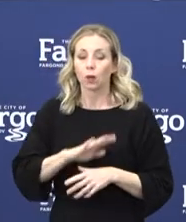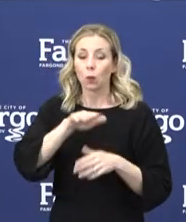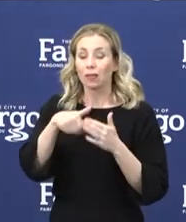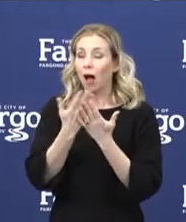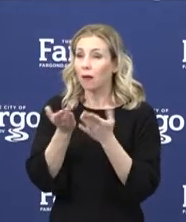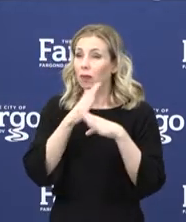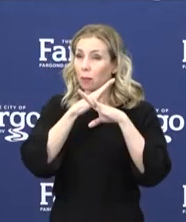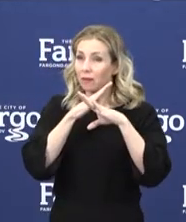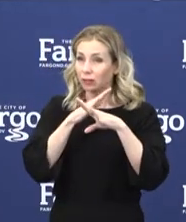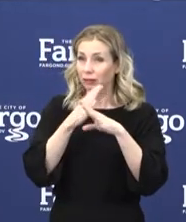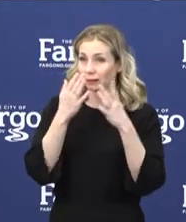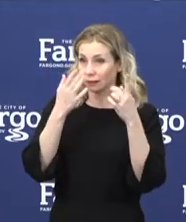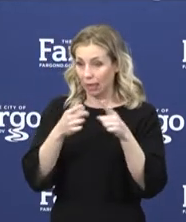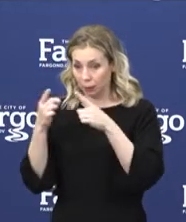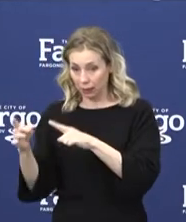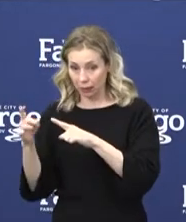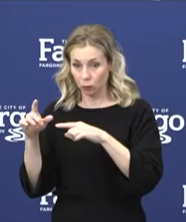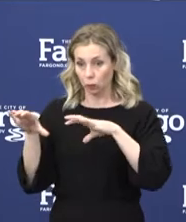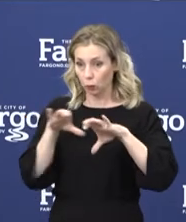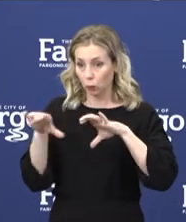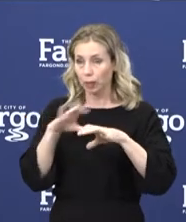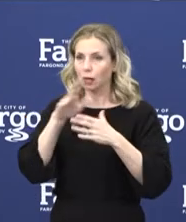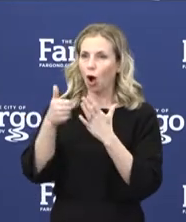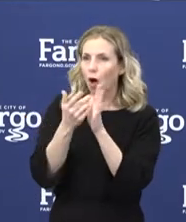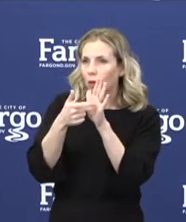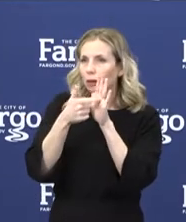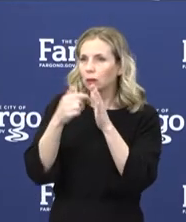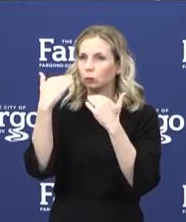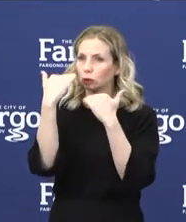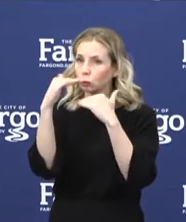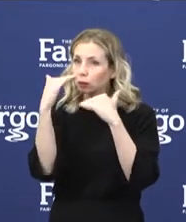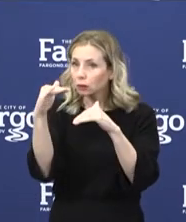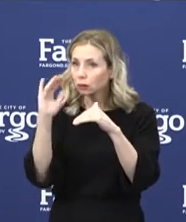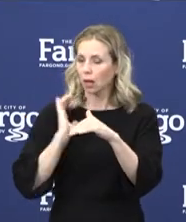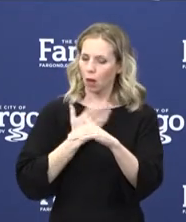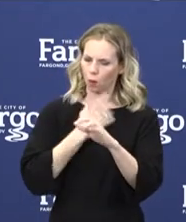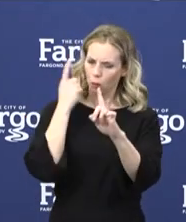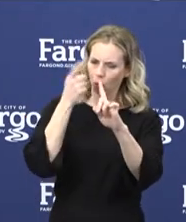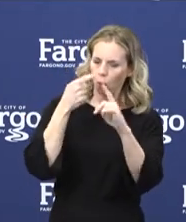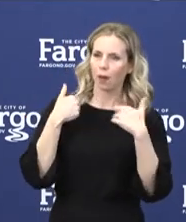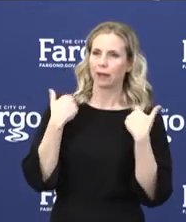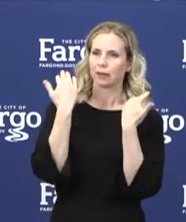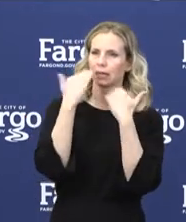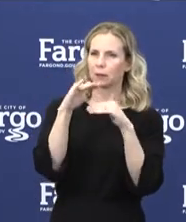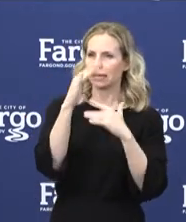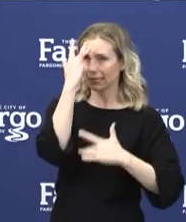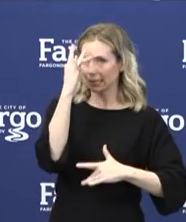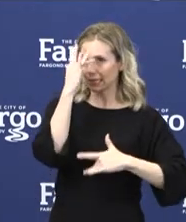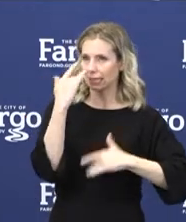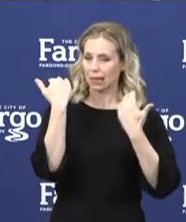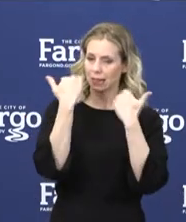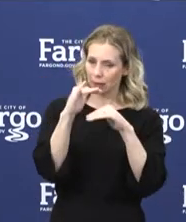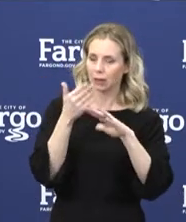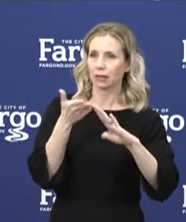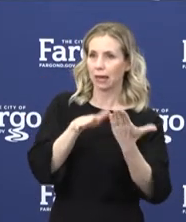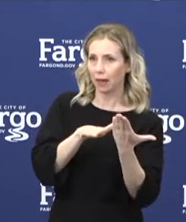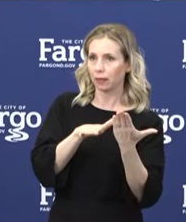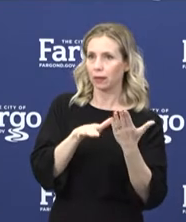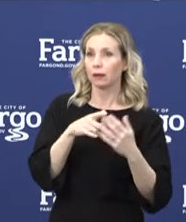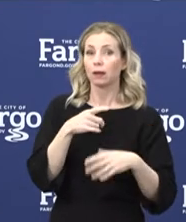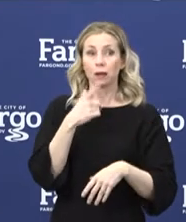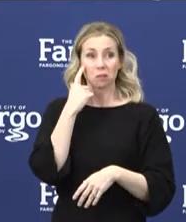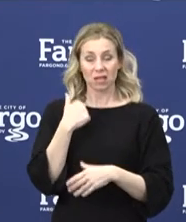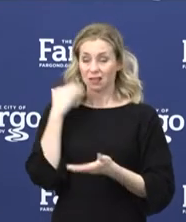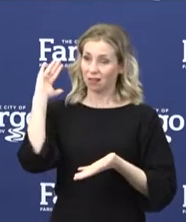in place during this pandemic and all of the restrictions, our goal was to have very limited disease and death. And because we've had those lower